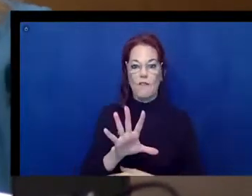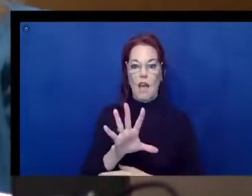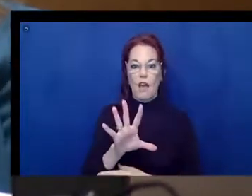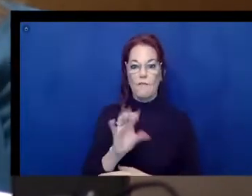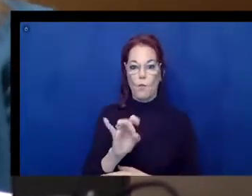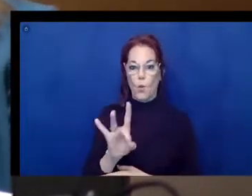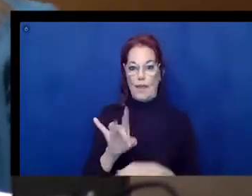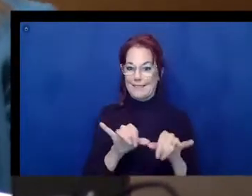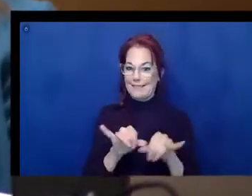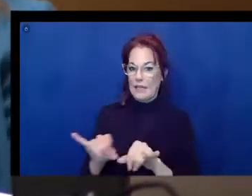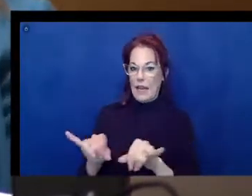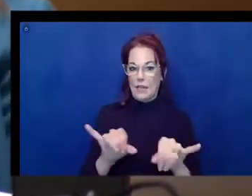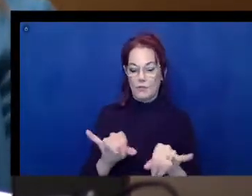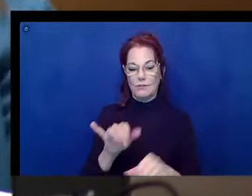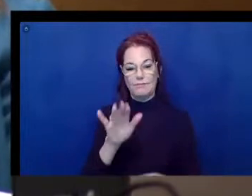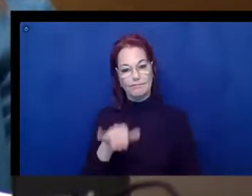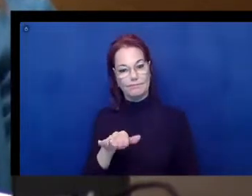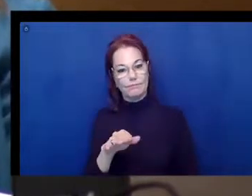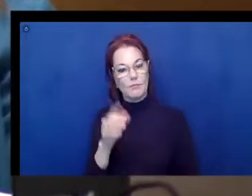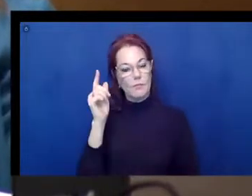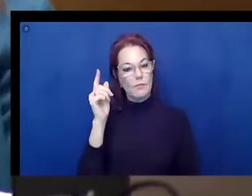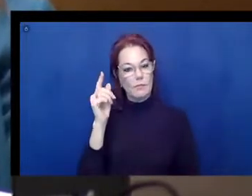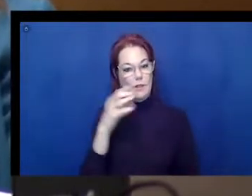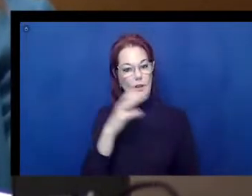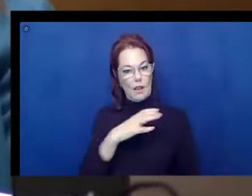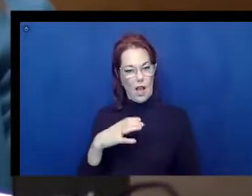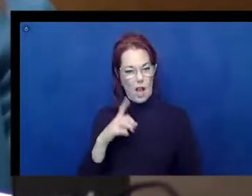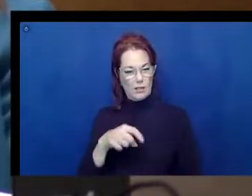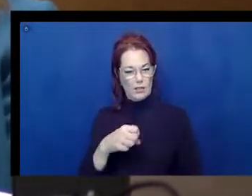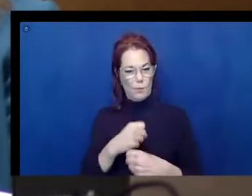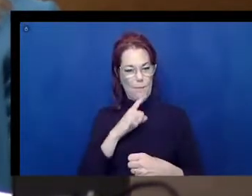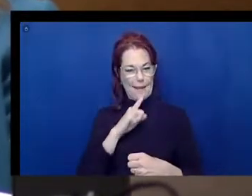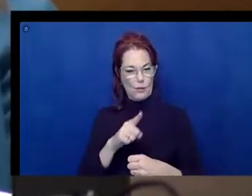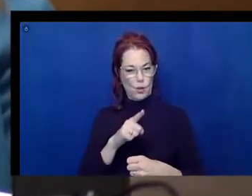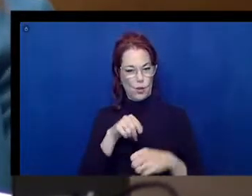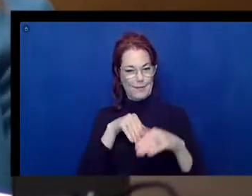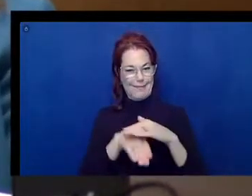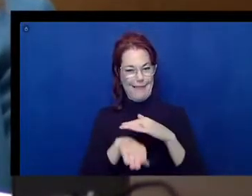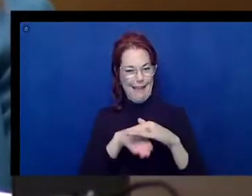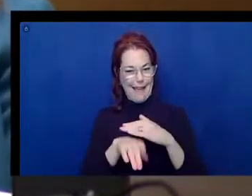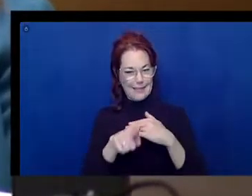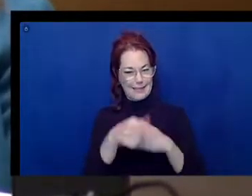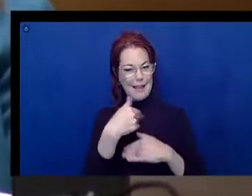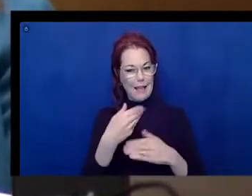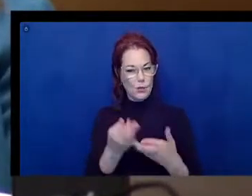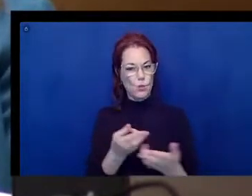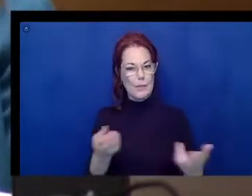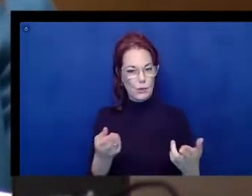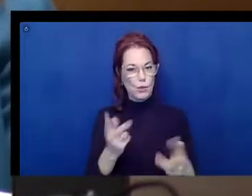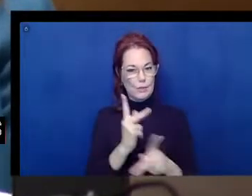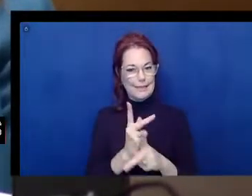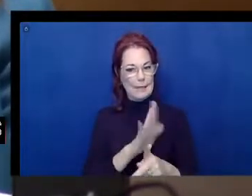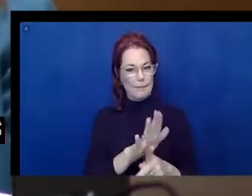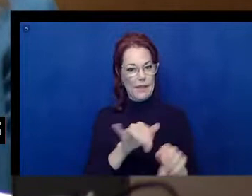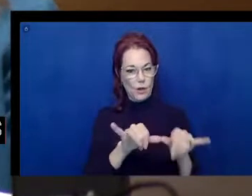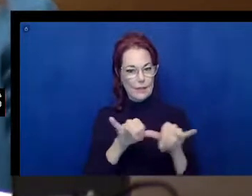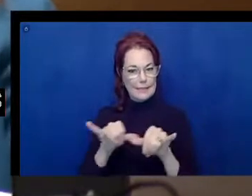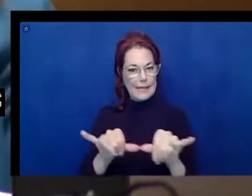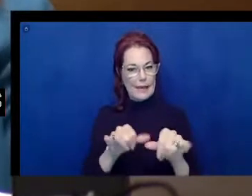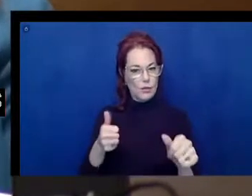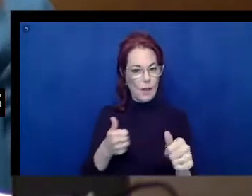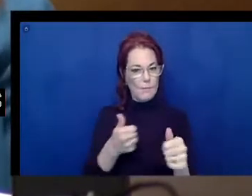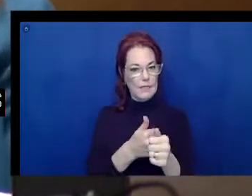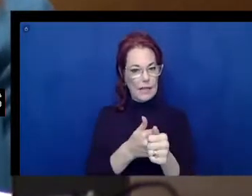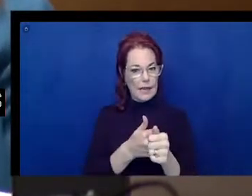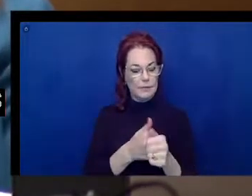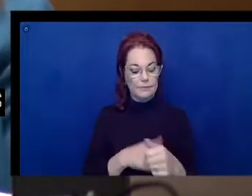Congress needs to ensure that the Access Board has the resources it needs to keep its standards up-to-date. Third, testing.